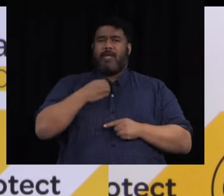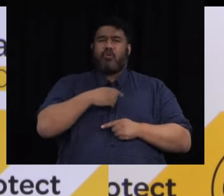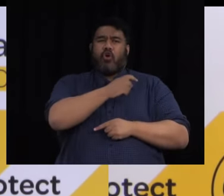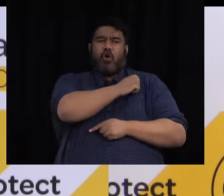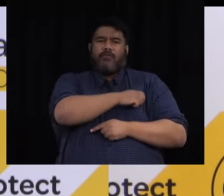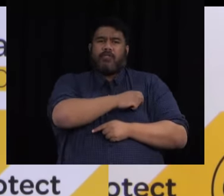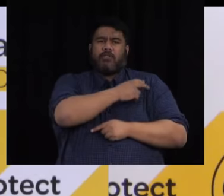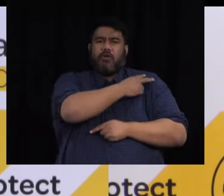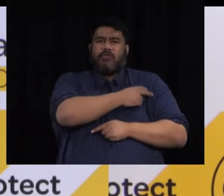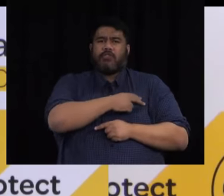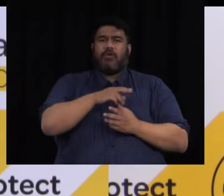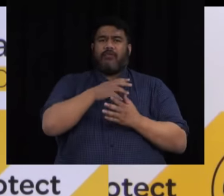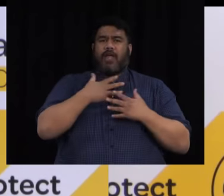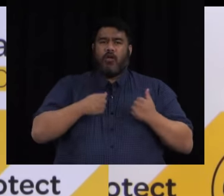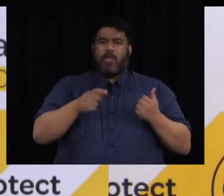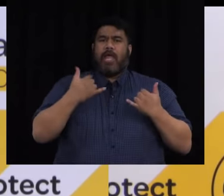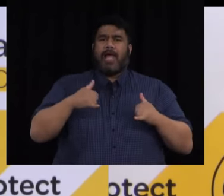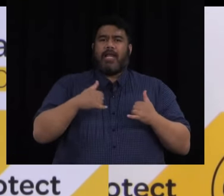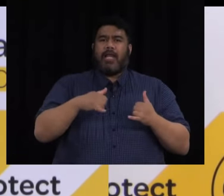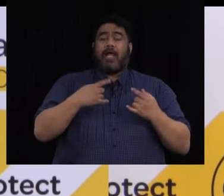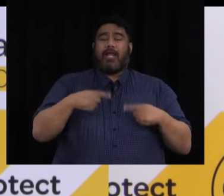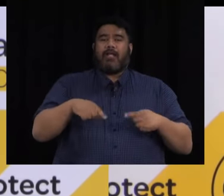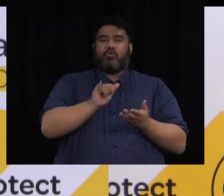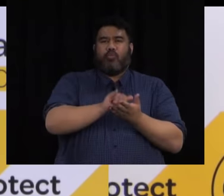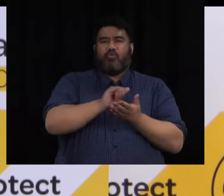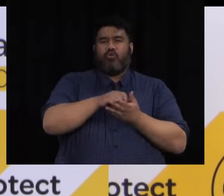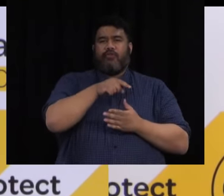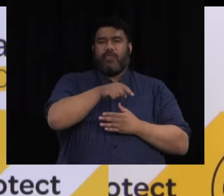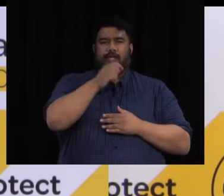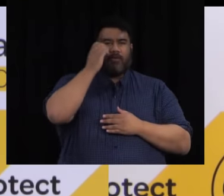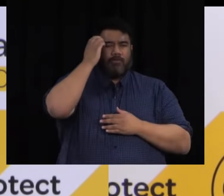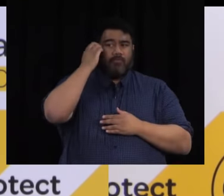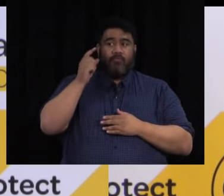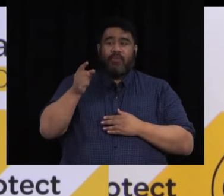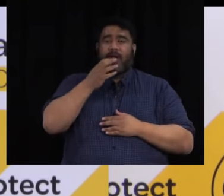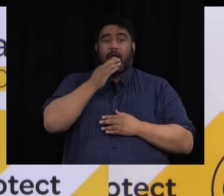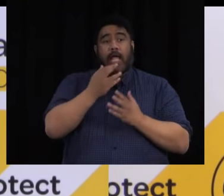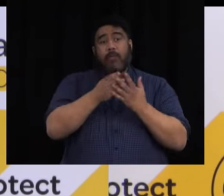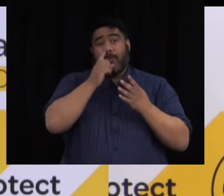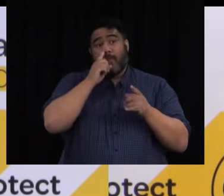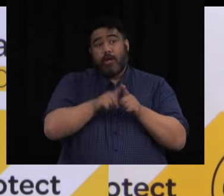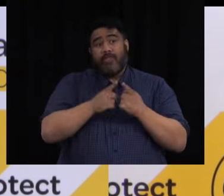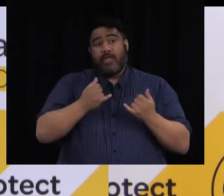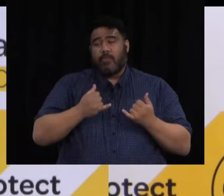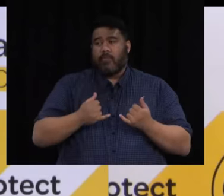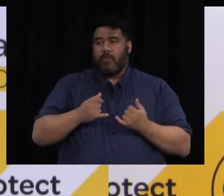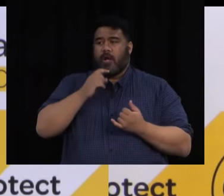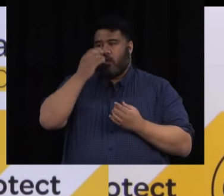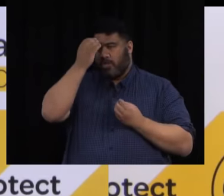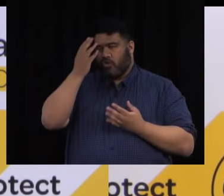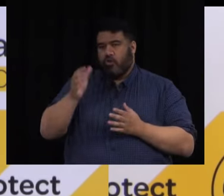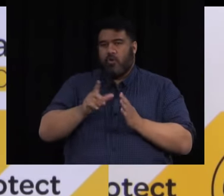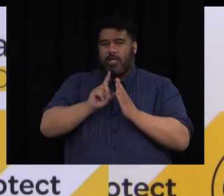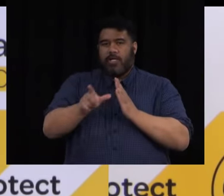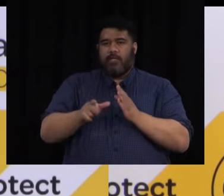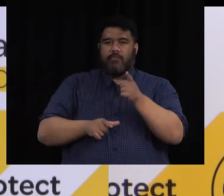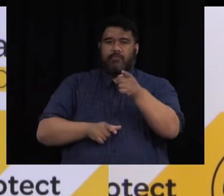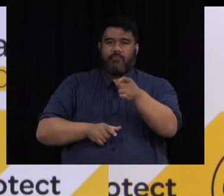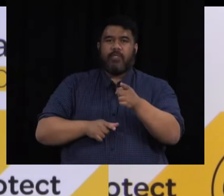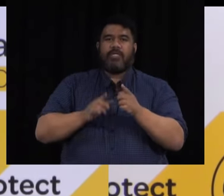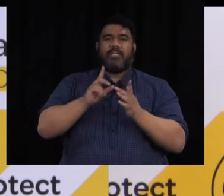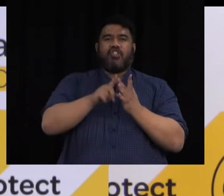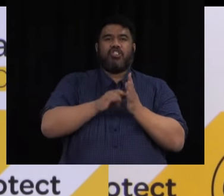discretion to grant that exemption. How many of those cases are current? I will come back to you on that. The MIQ system though, it is pretty